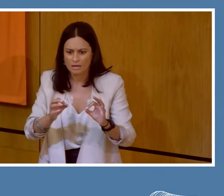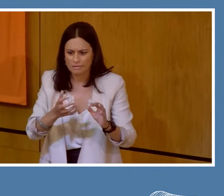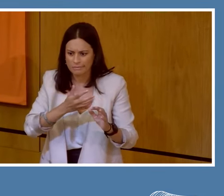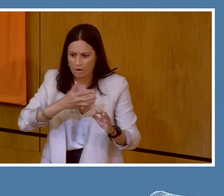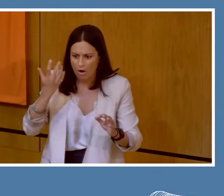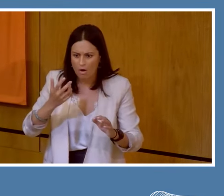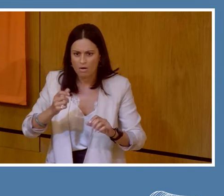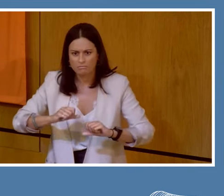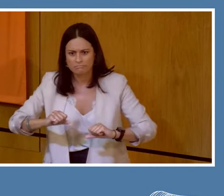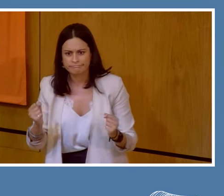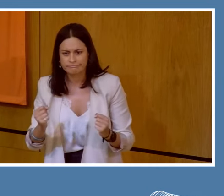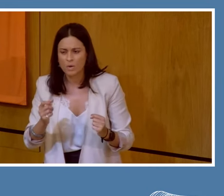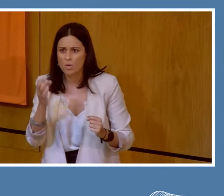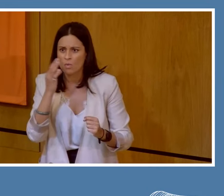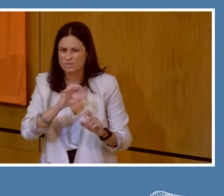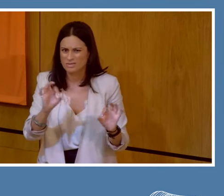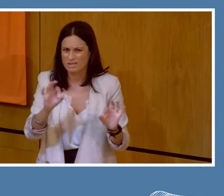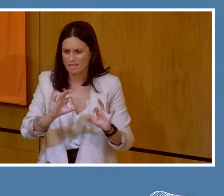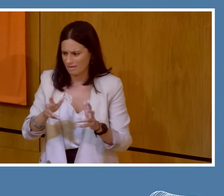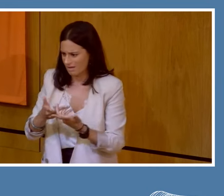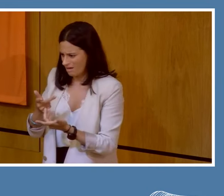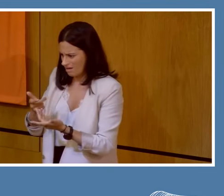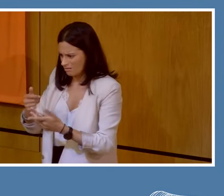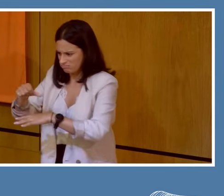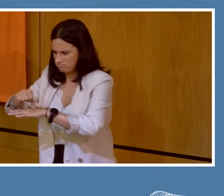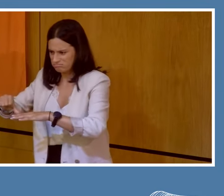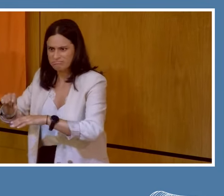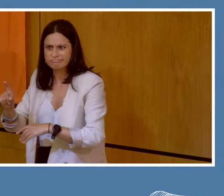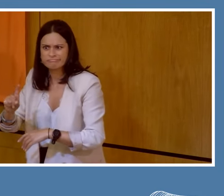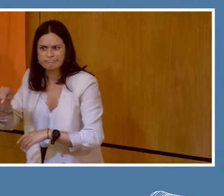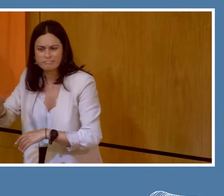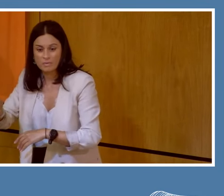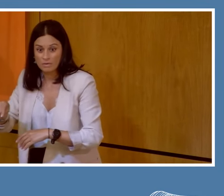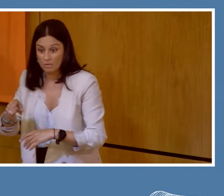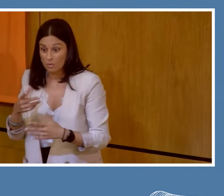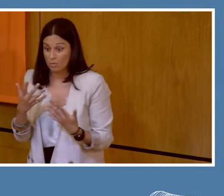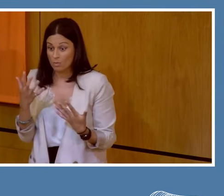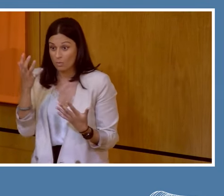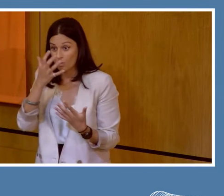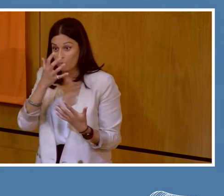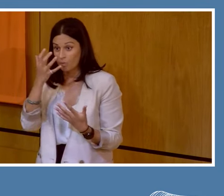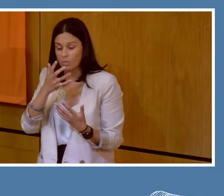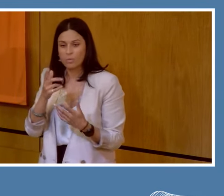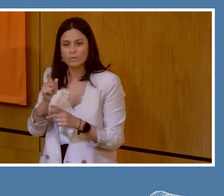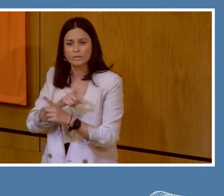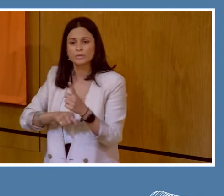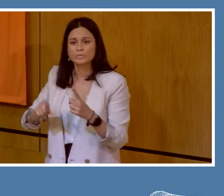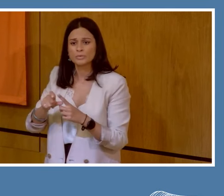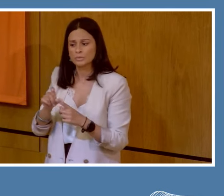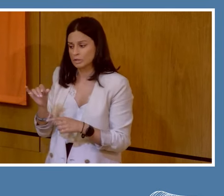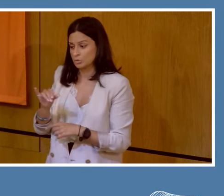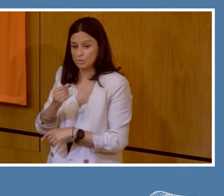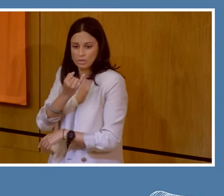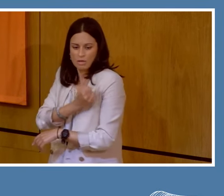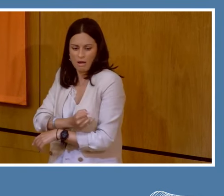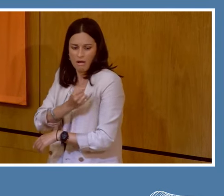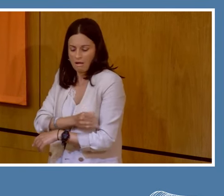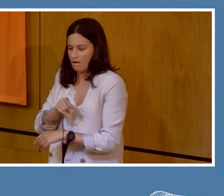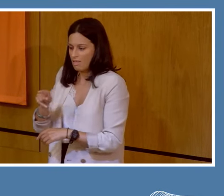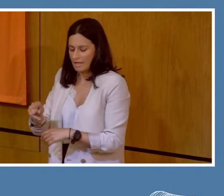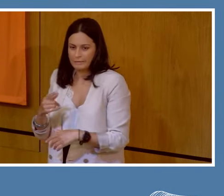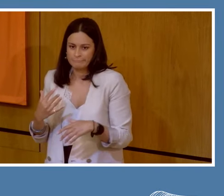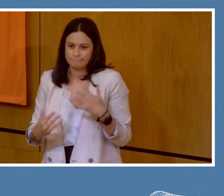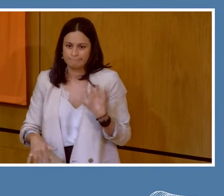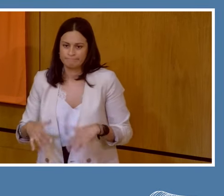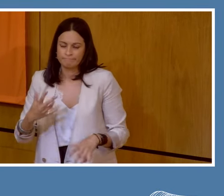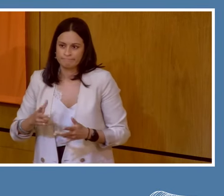cold water. So I'm going to stop there by saying, you know, it's the most vulnerable communities, of course, that suffer the most with